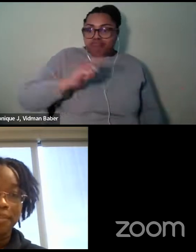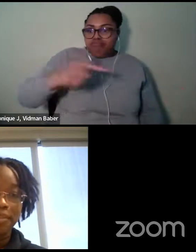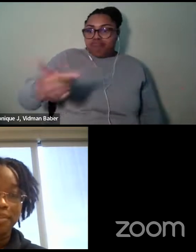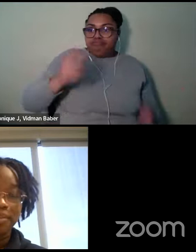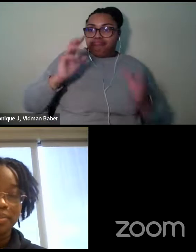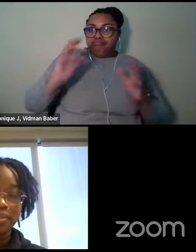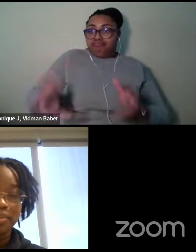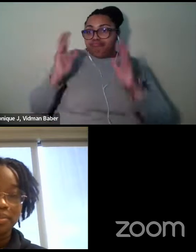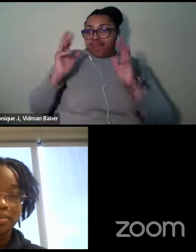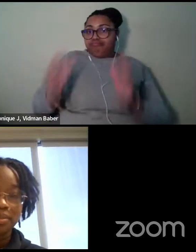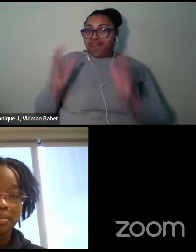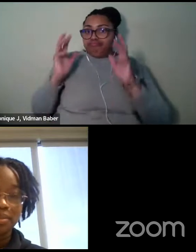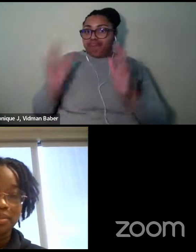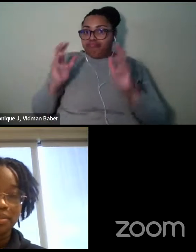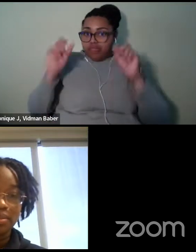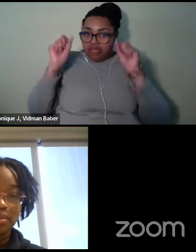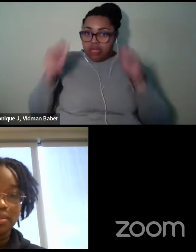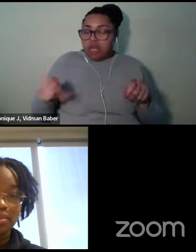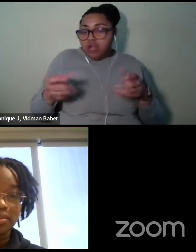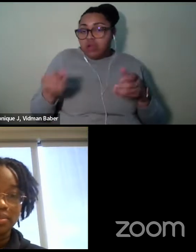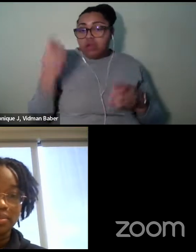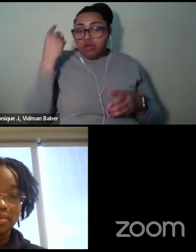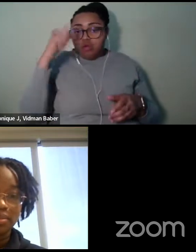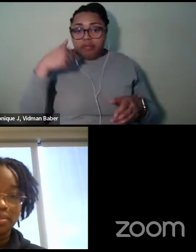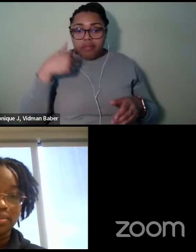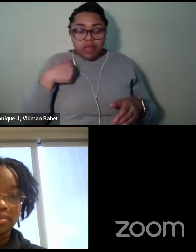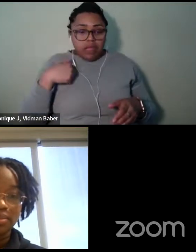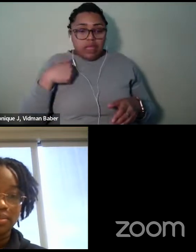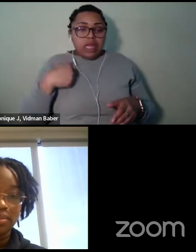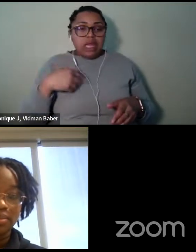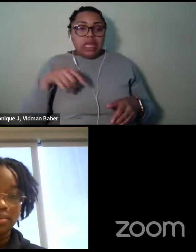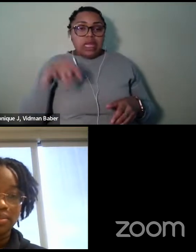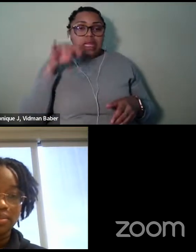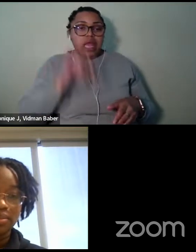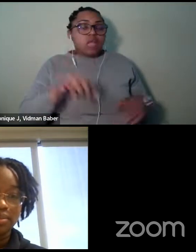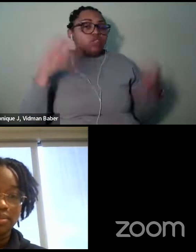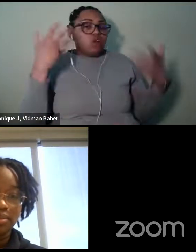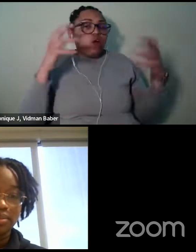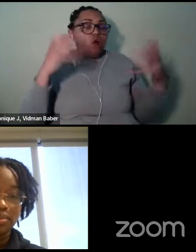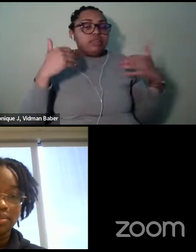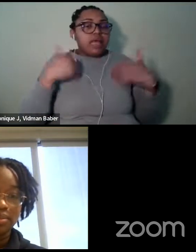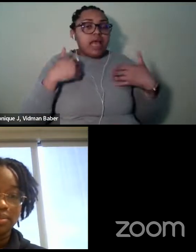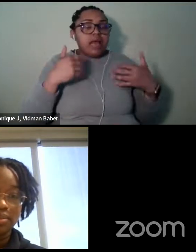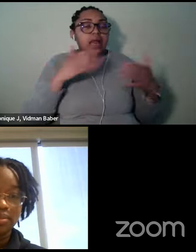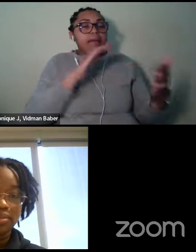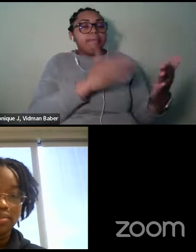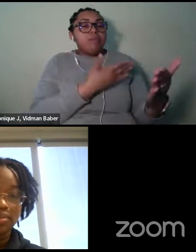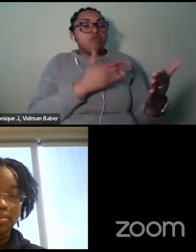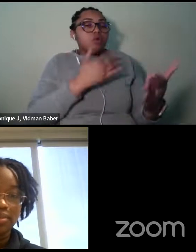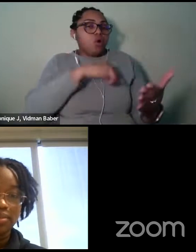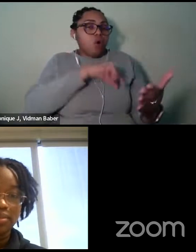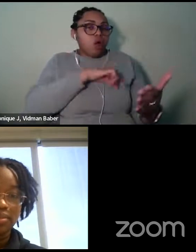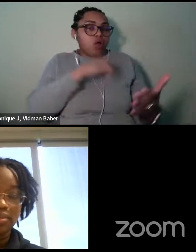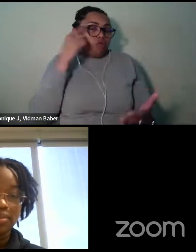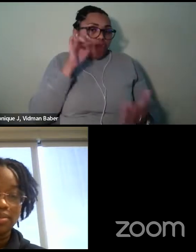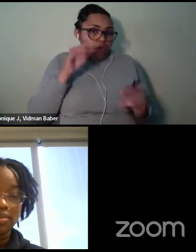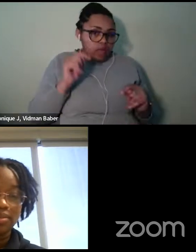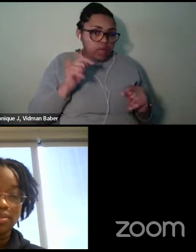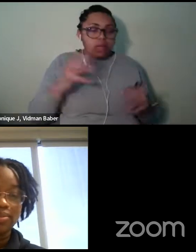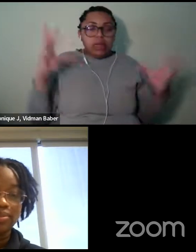we talk. And so for me, that has always had a musical quality to it and a beauty to it. And so